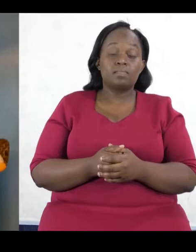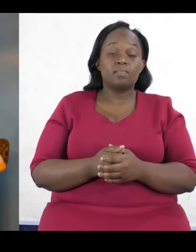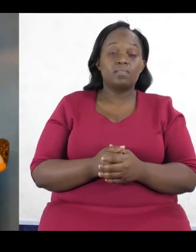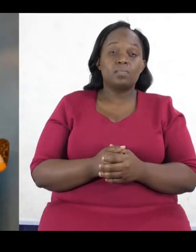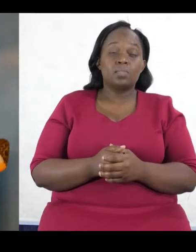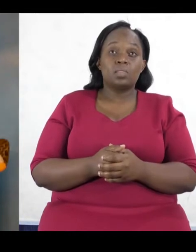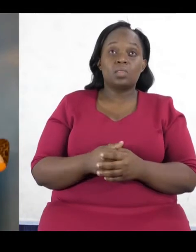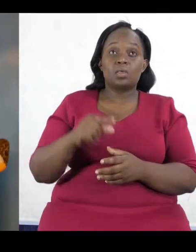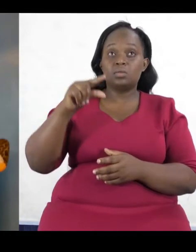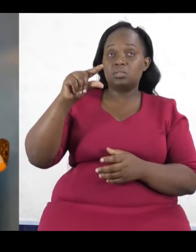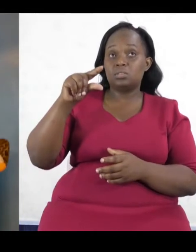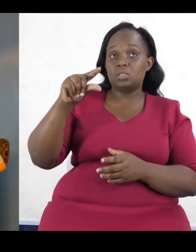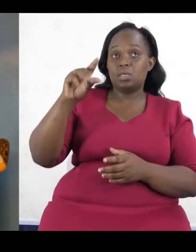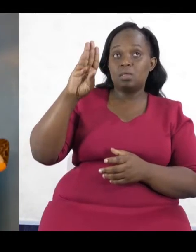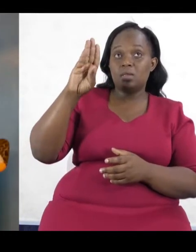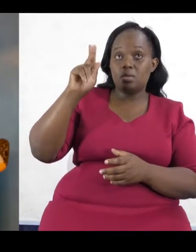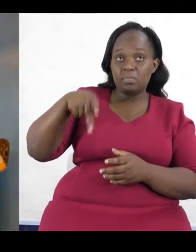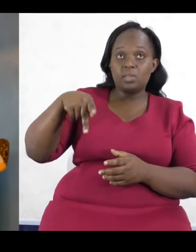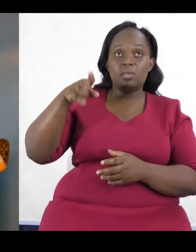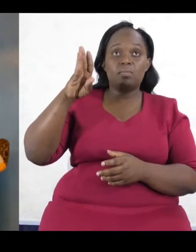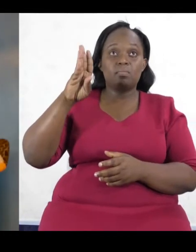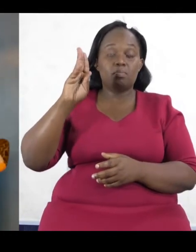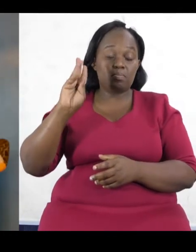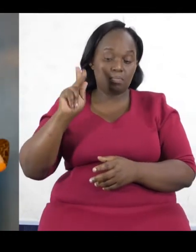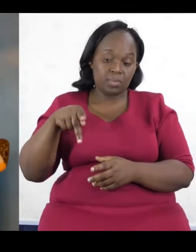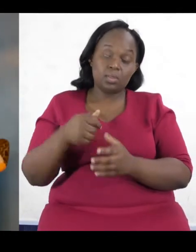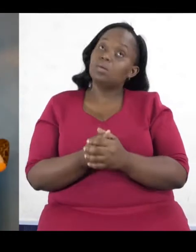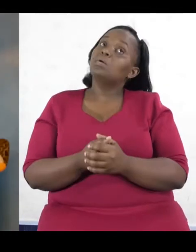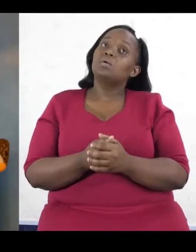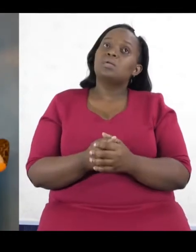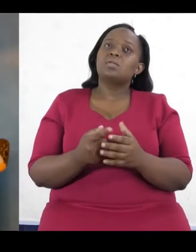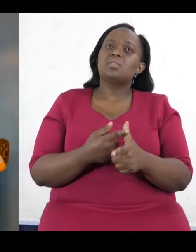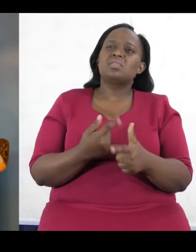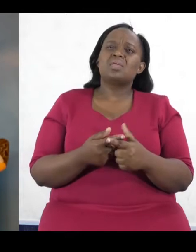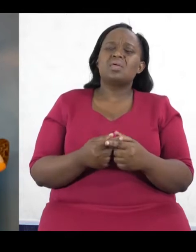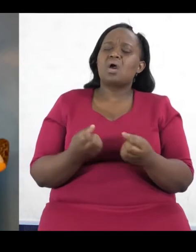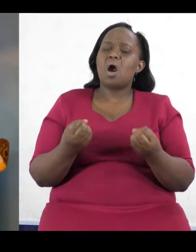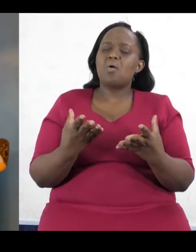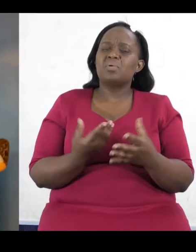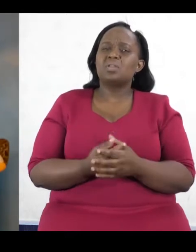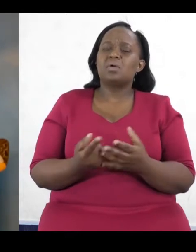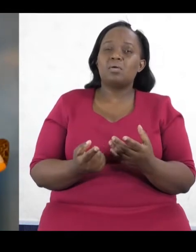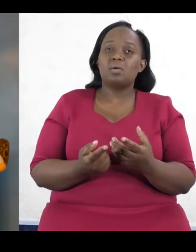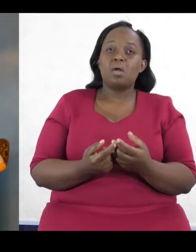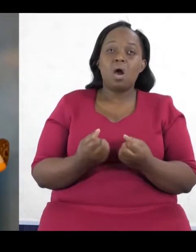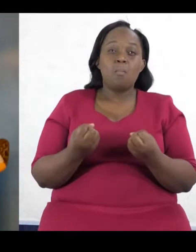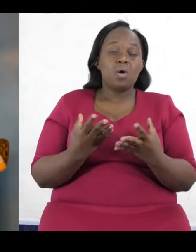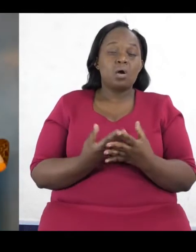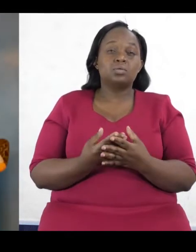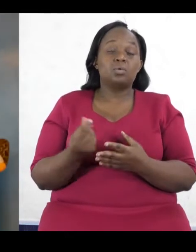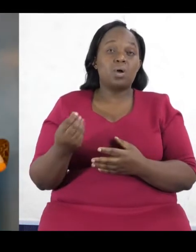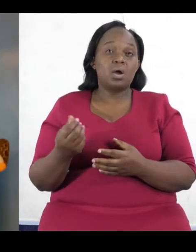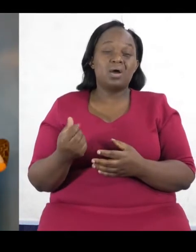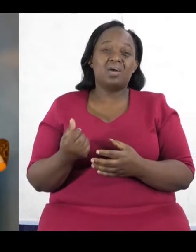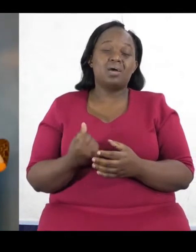,000 plus, then how many years of income is that, you know? So that's just ridiculous. And we need to change the conversation